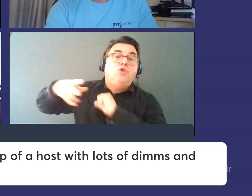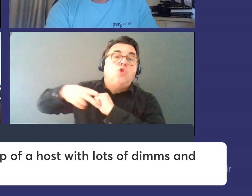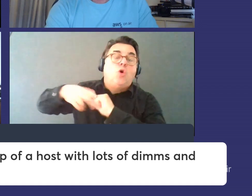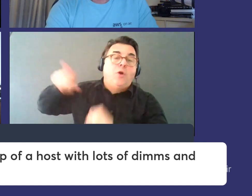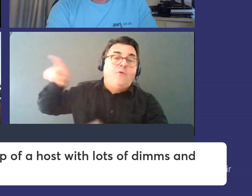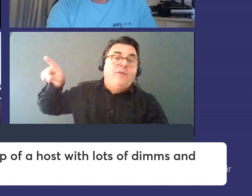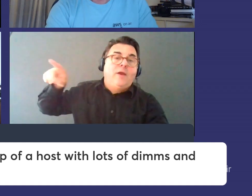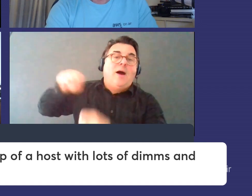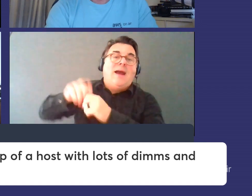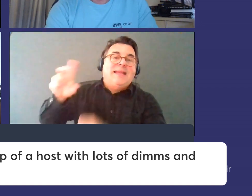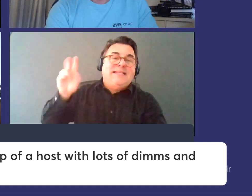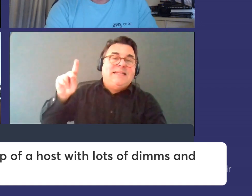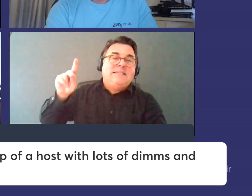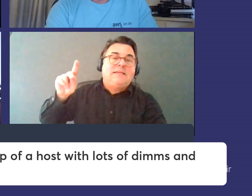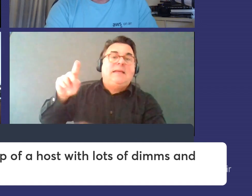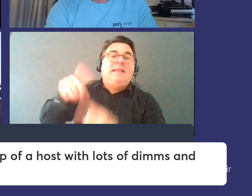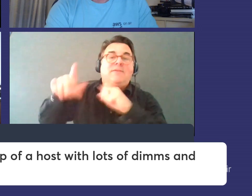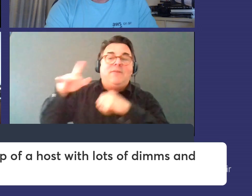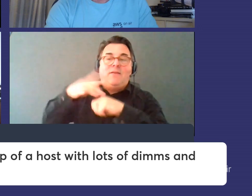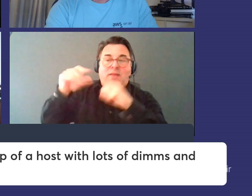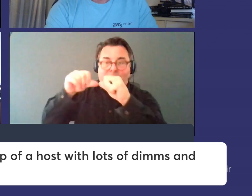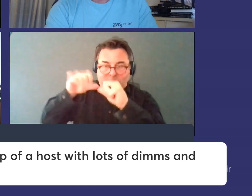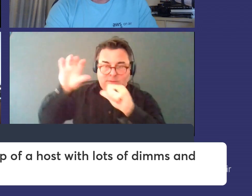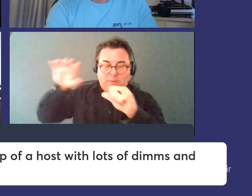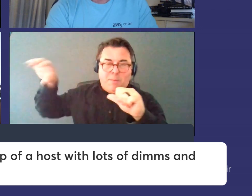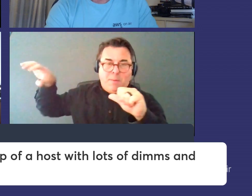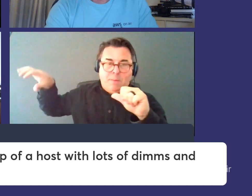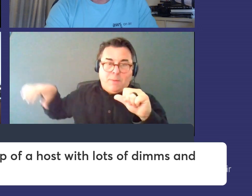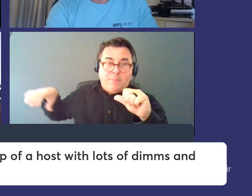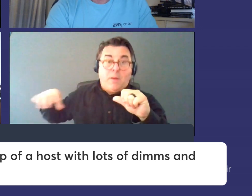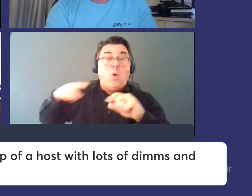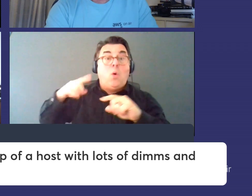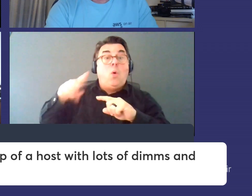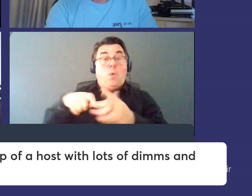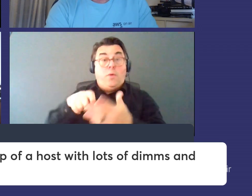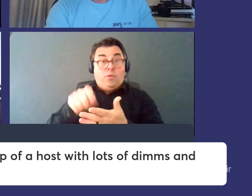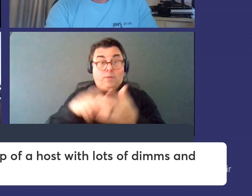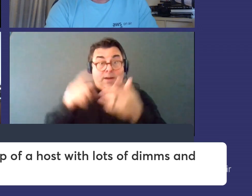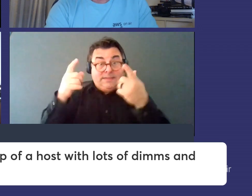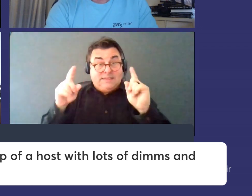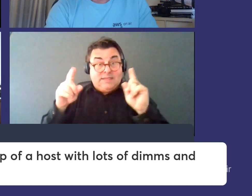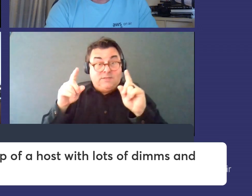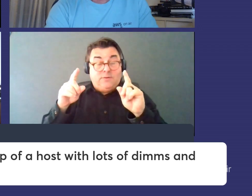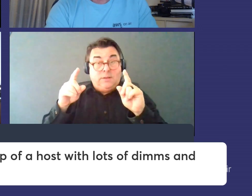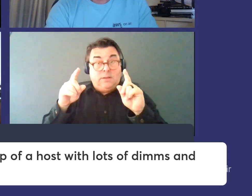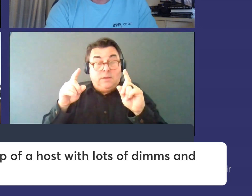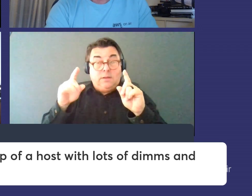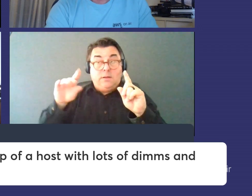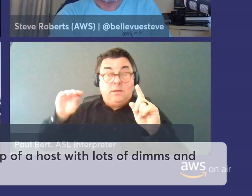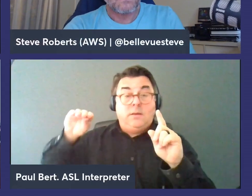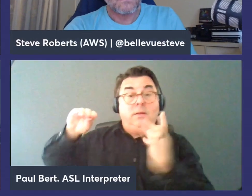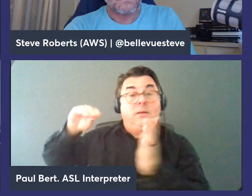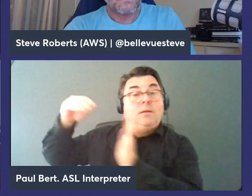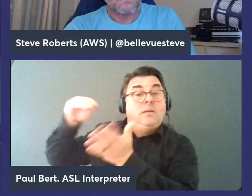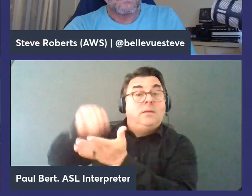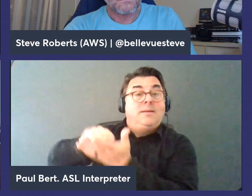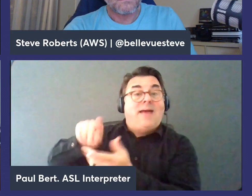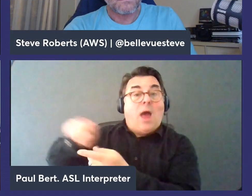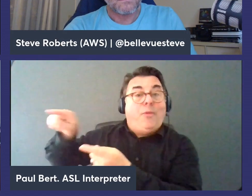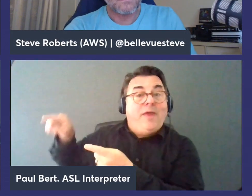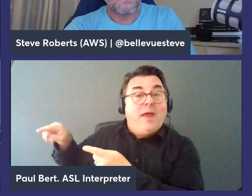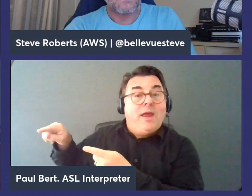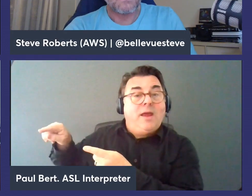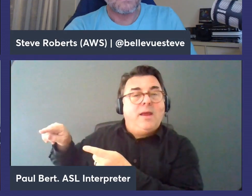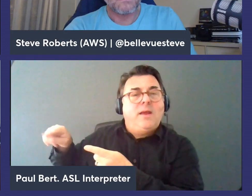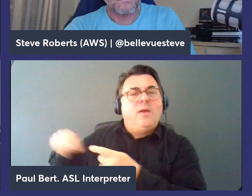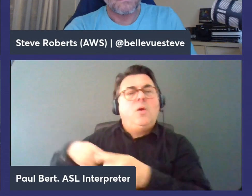on disk across different availability zones and only when that write is successfully written to that uh service what we call uh the